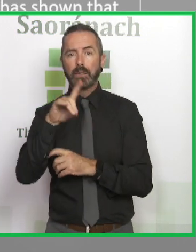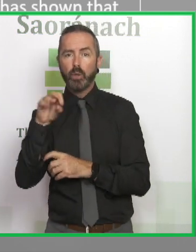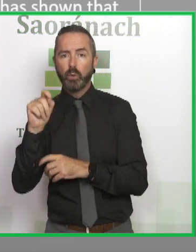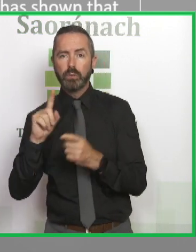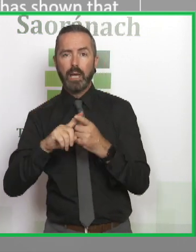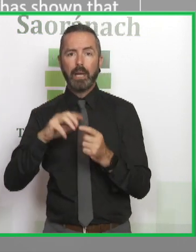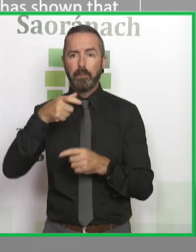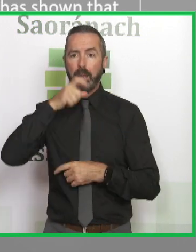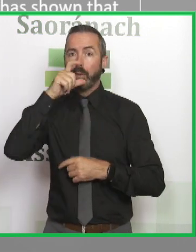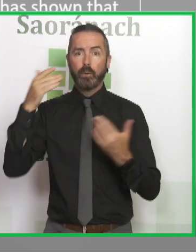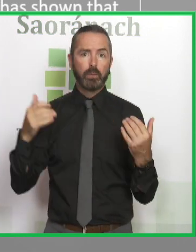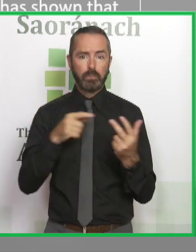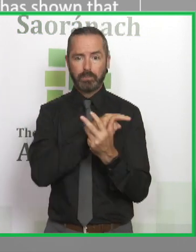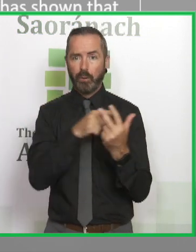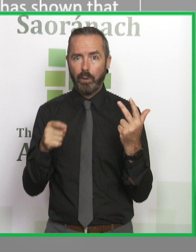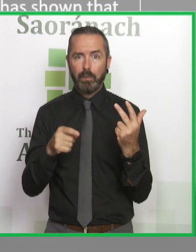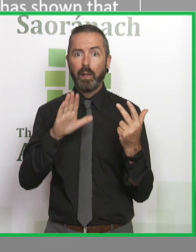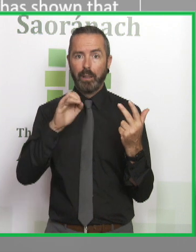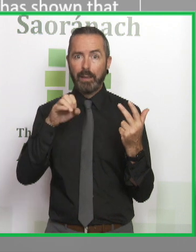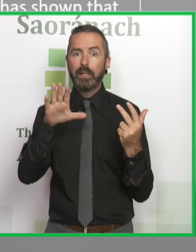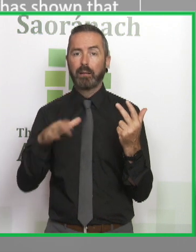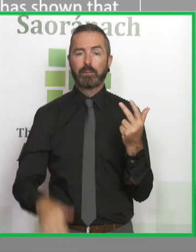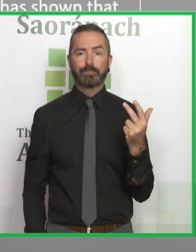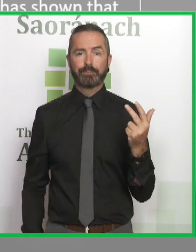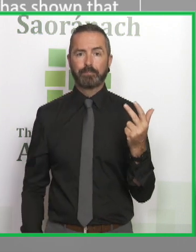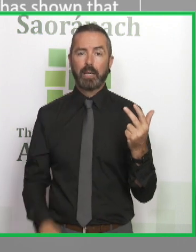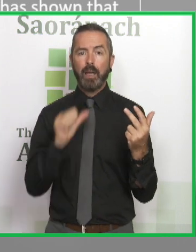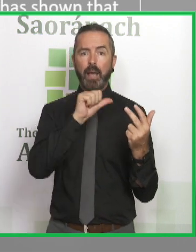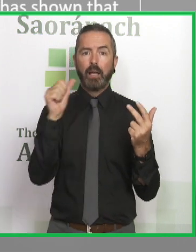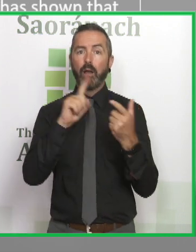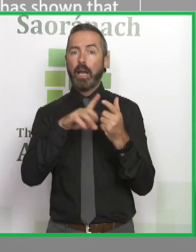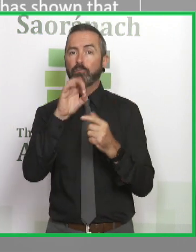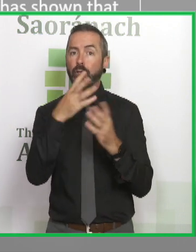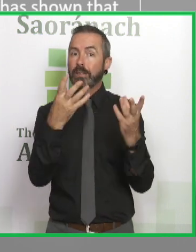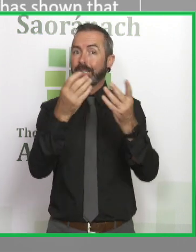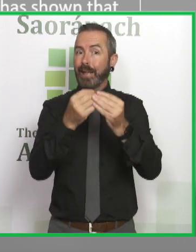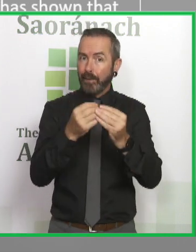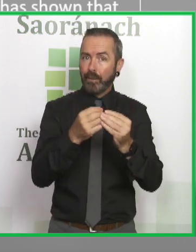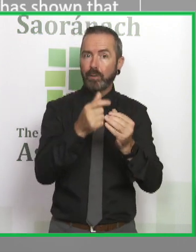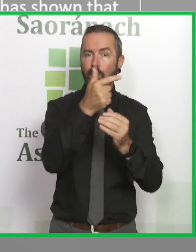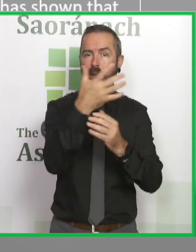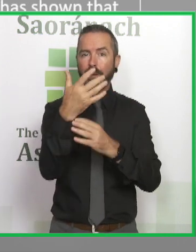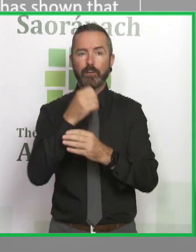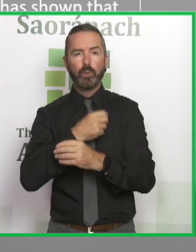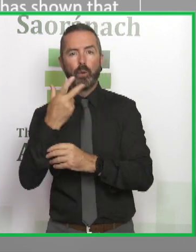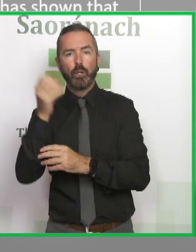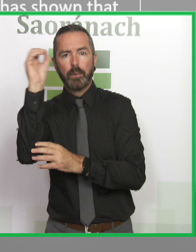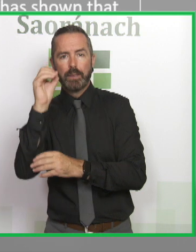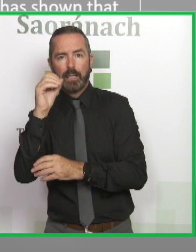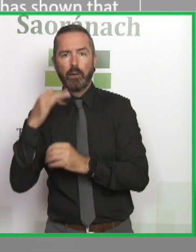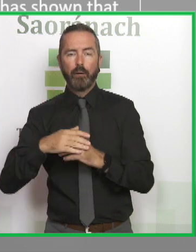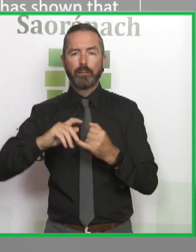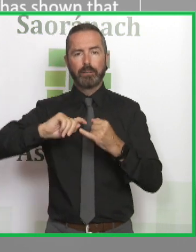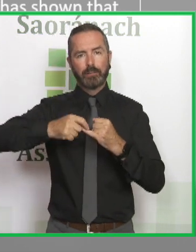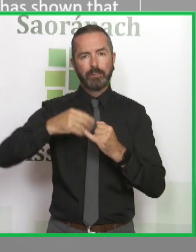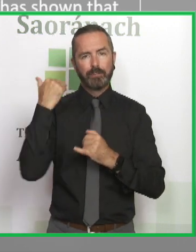drugs. And alcohol and drugs together are a factor in 25 to 30% of attempted suicides in Ireland. And